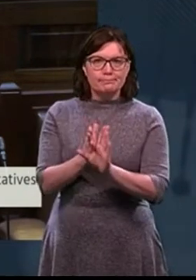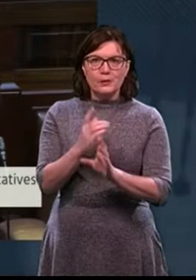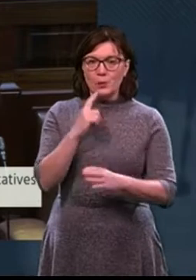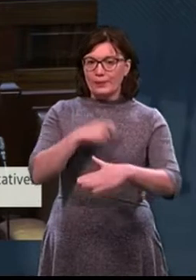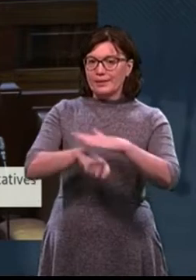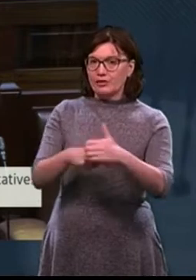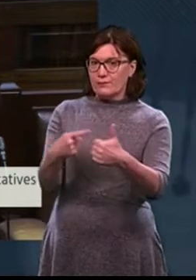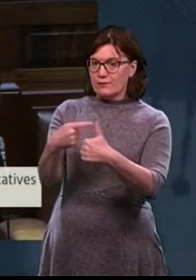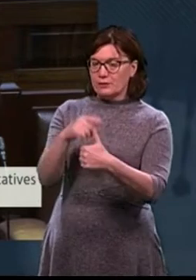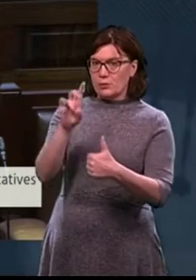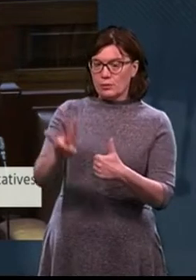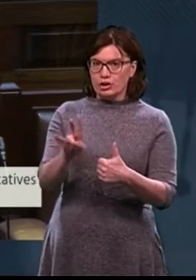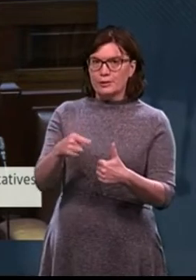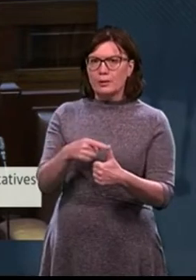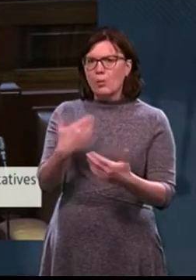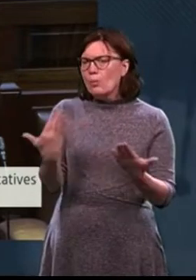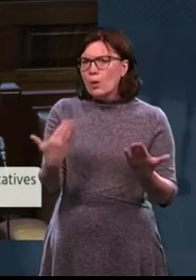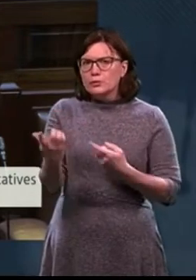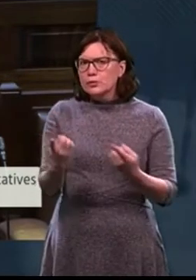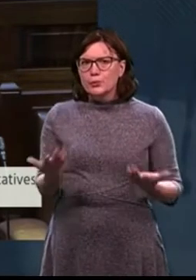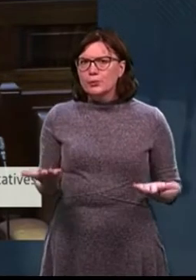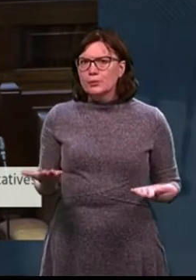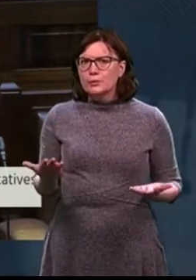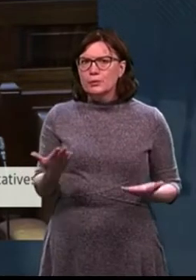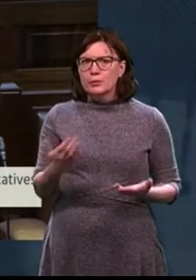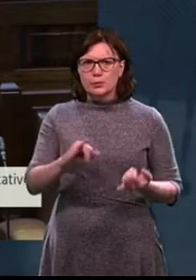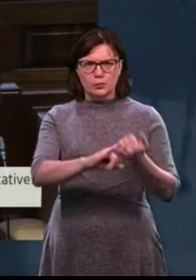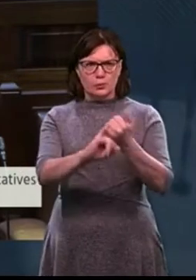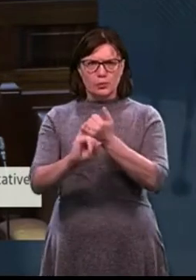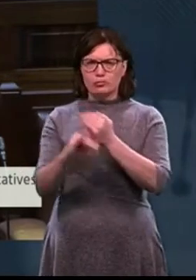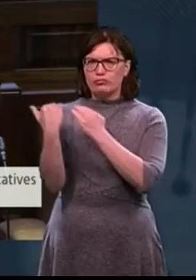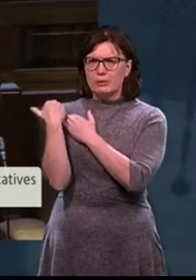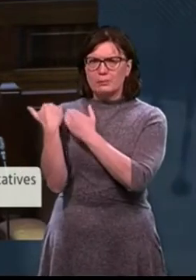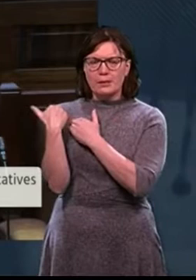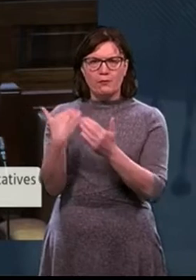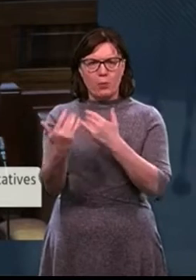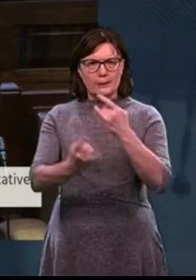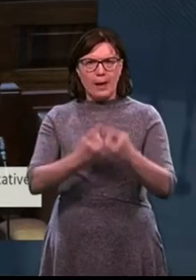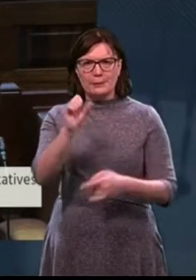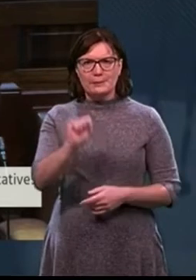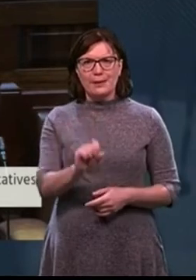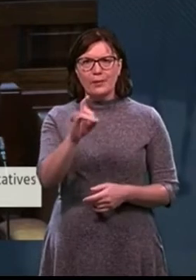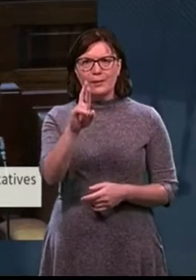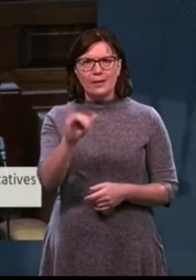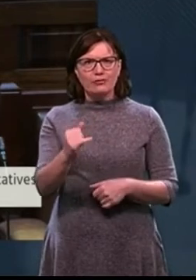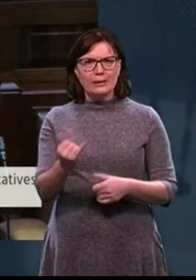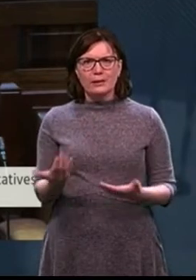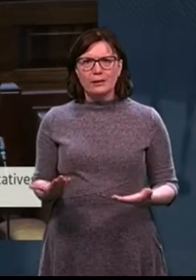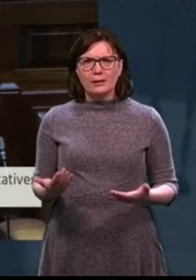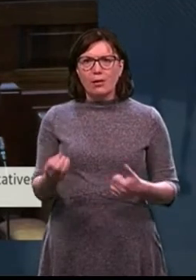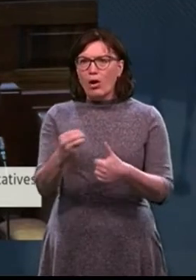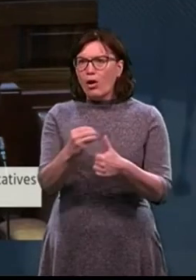are, first of all, what is going to be done to ensure there is accountability for what happened in South Kerry CAMS? Is anyone